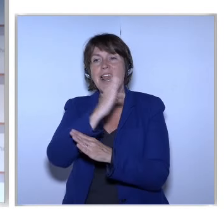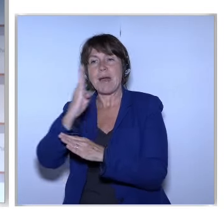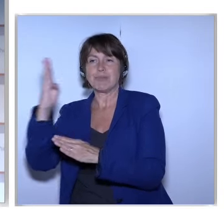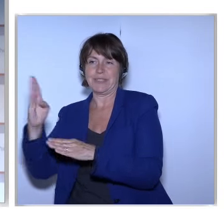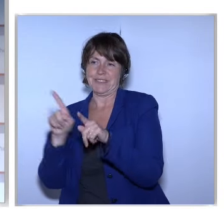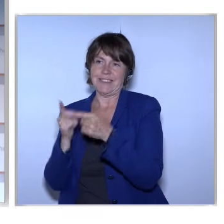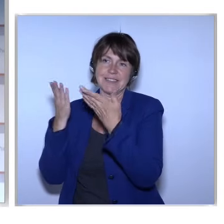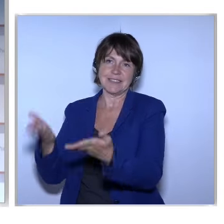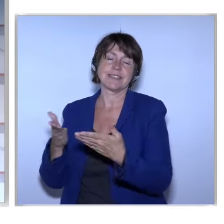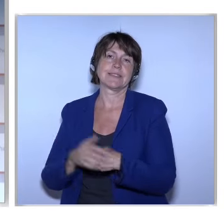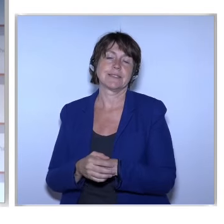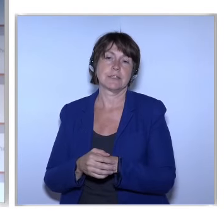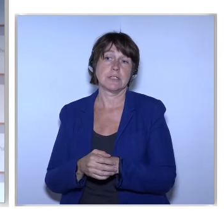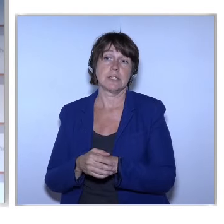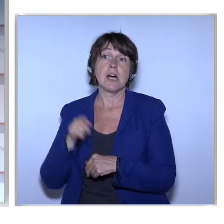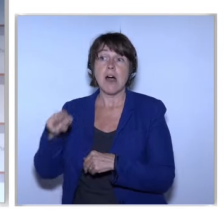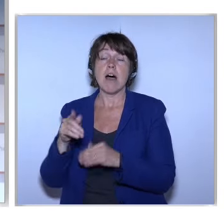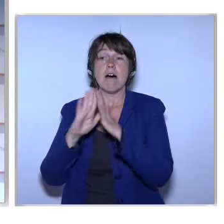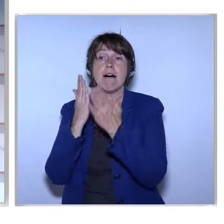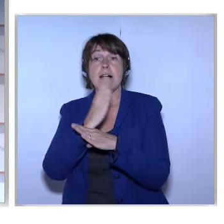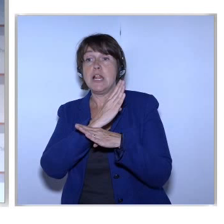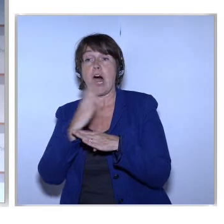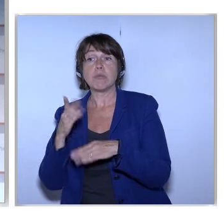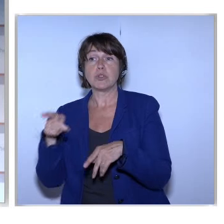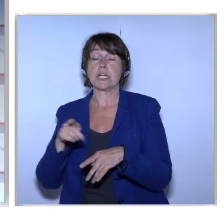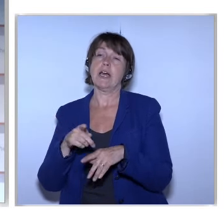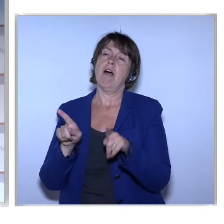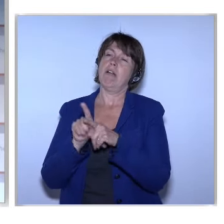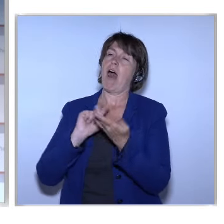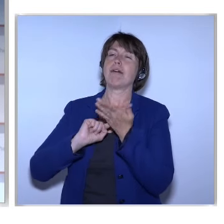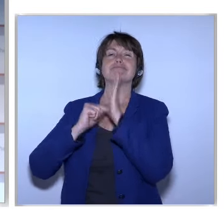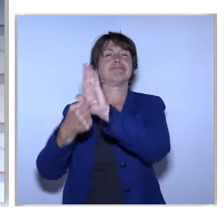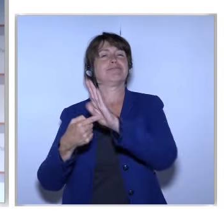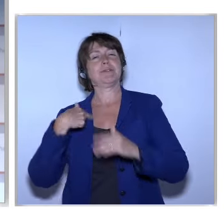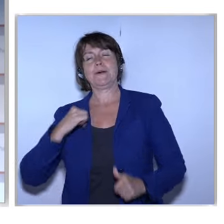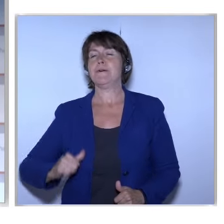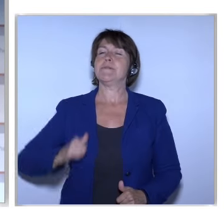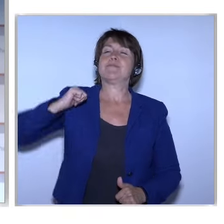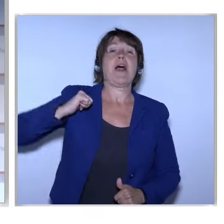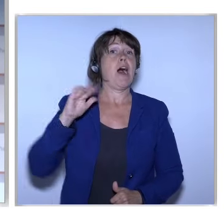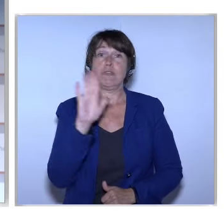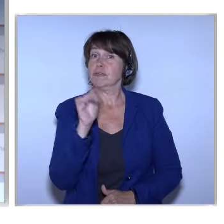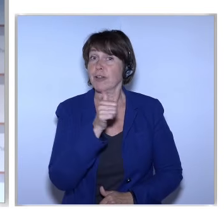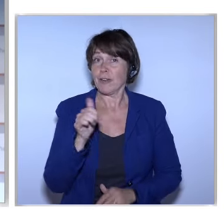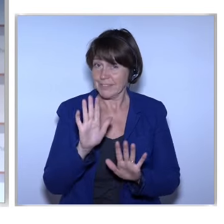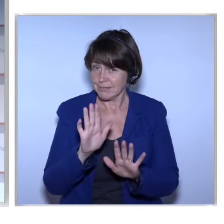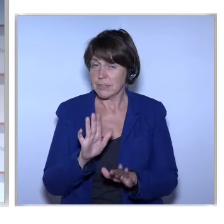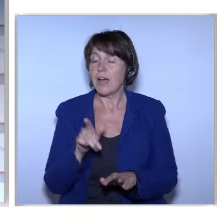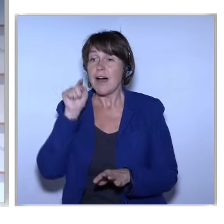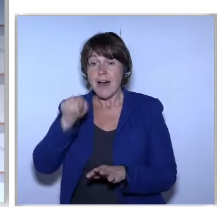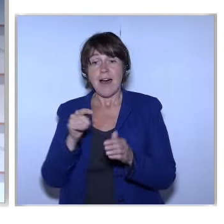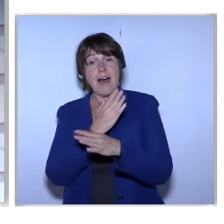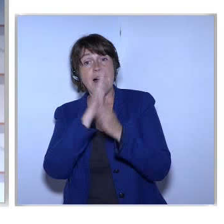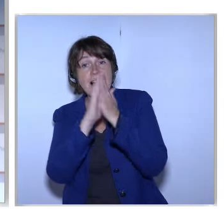This Library Is Not Just A Symbol Of National Pride It's A Way For People To Connect To Learn